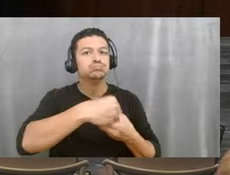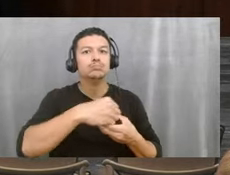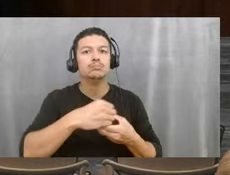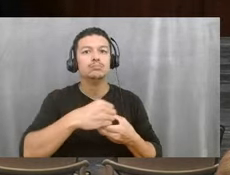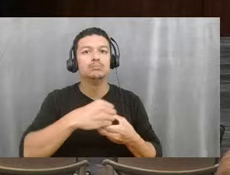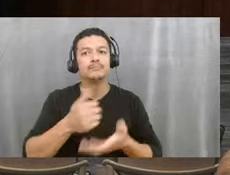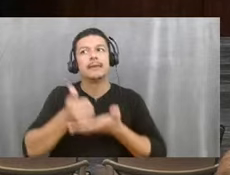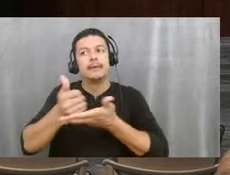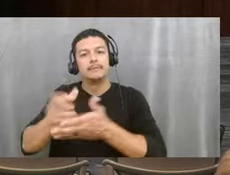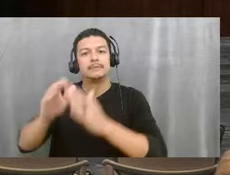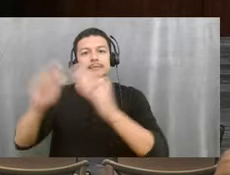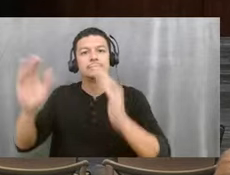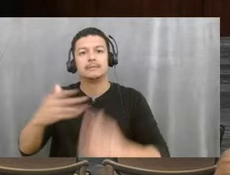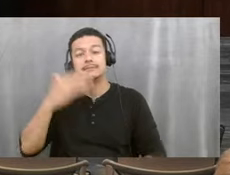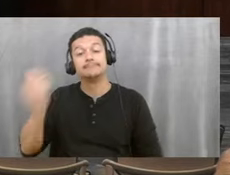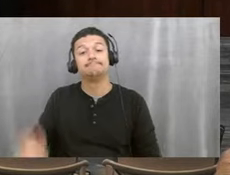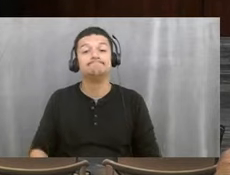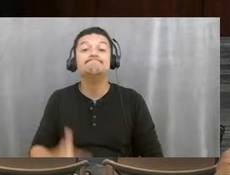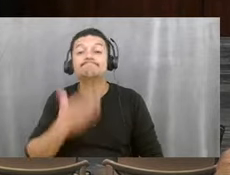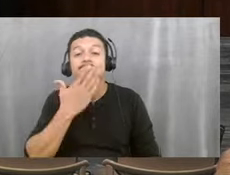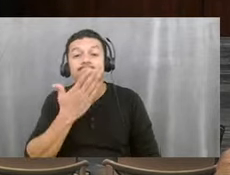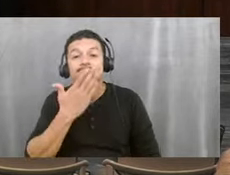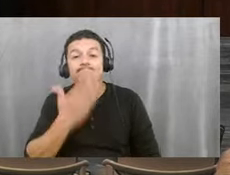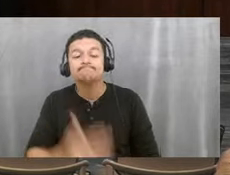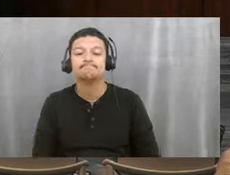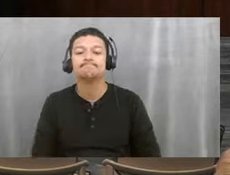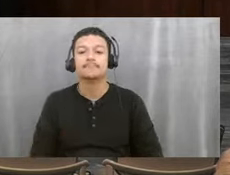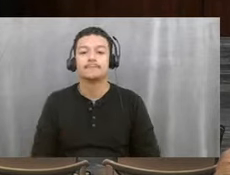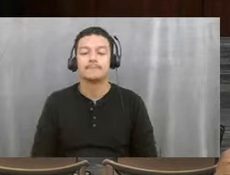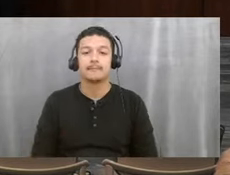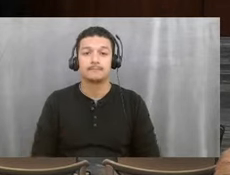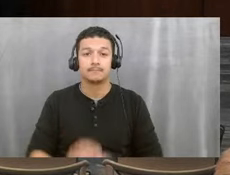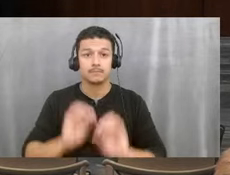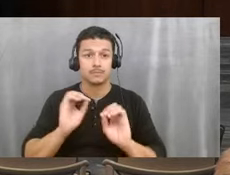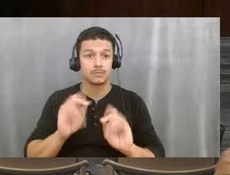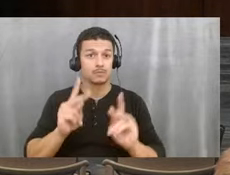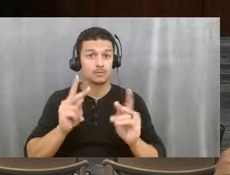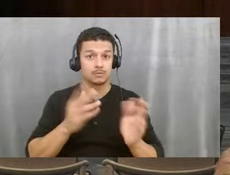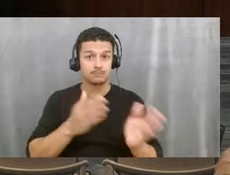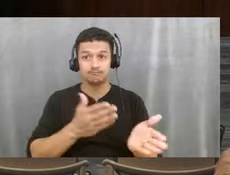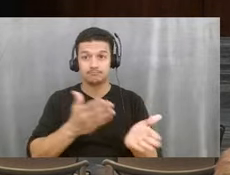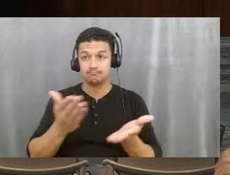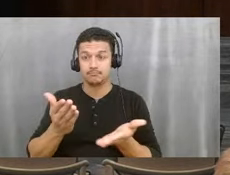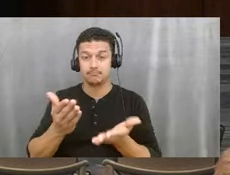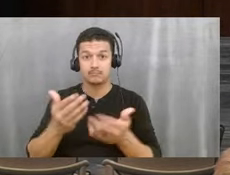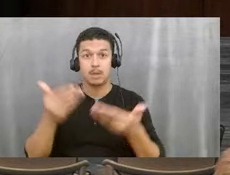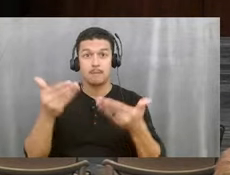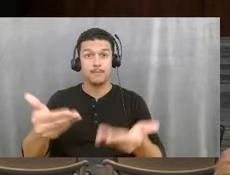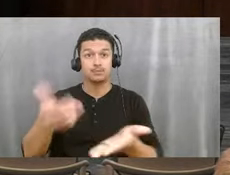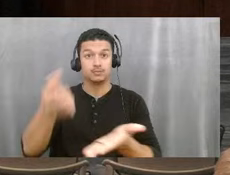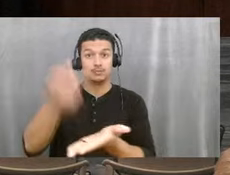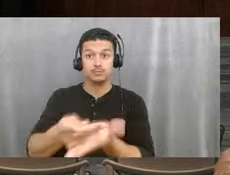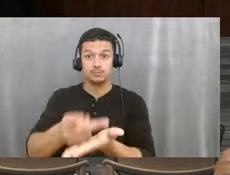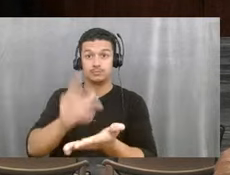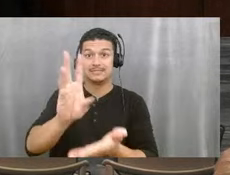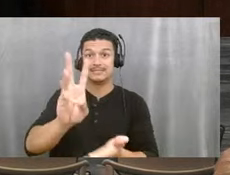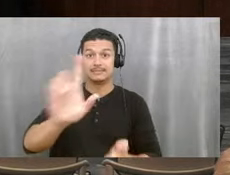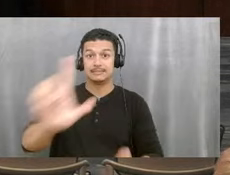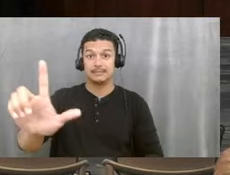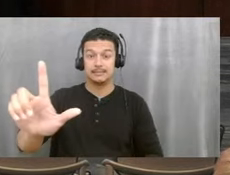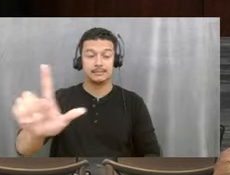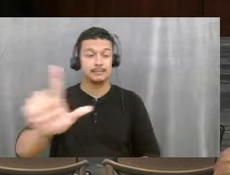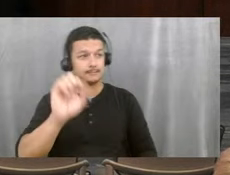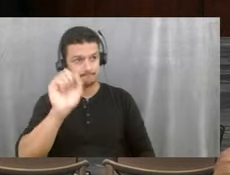So thank you. All right. Thank you. With that, I'm going to ask for a motion to approve item 6L. So moved. Second.